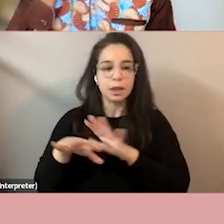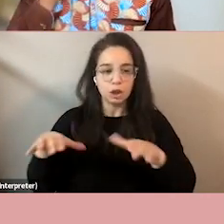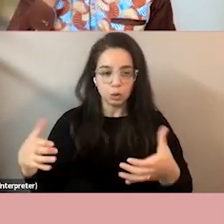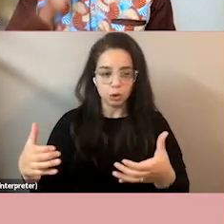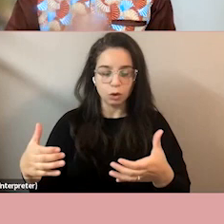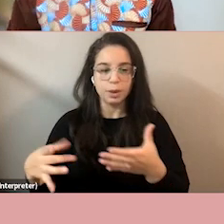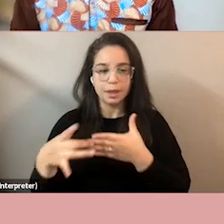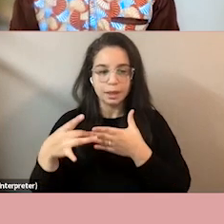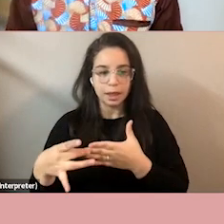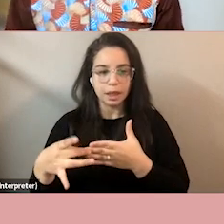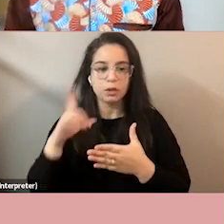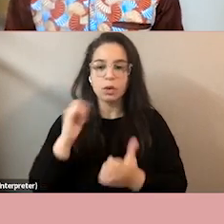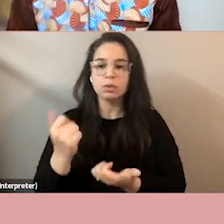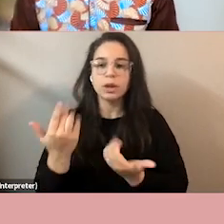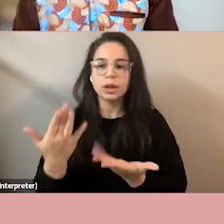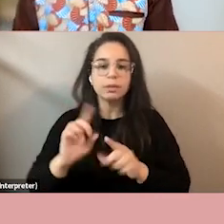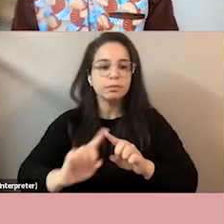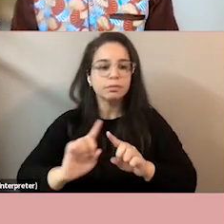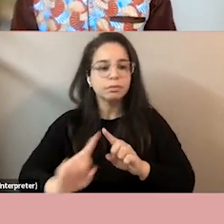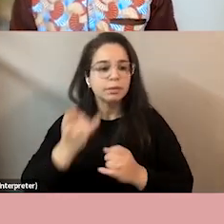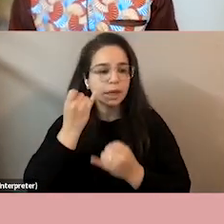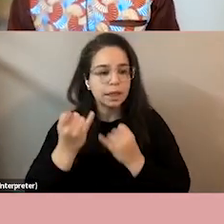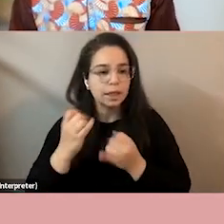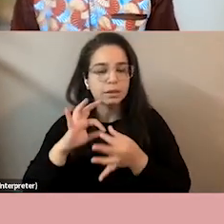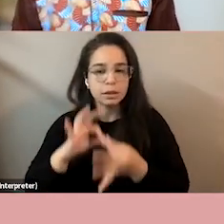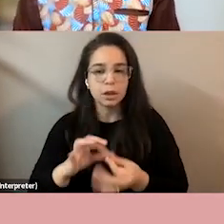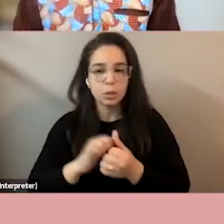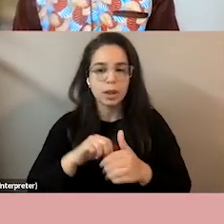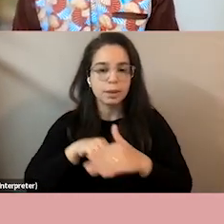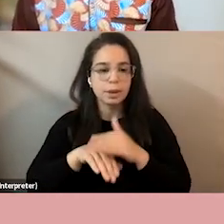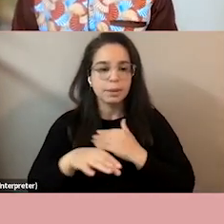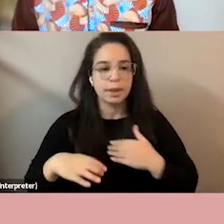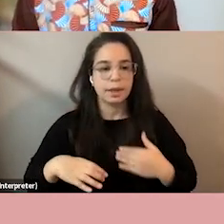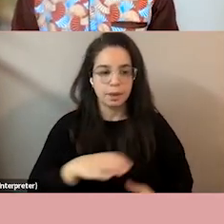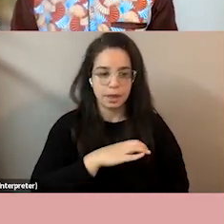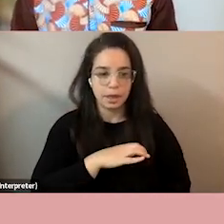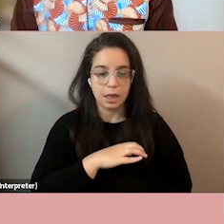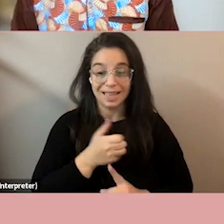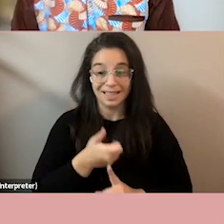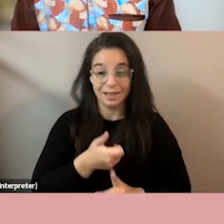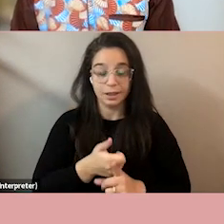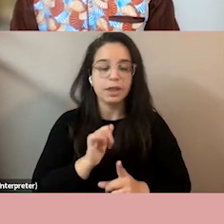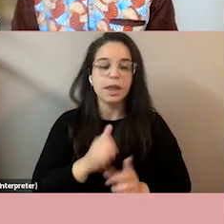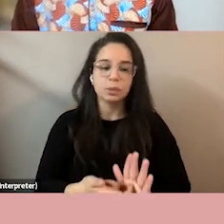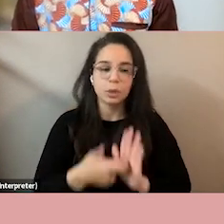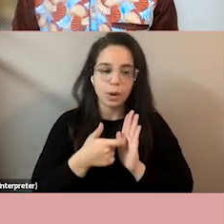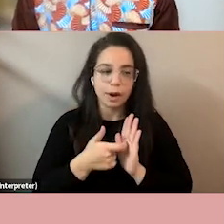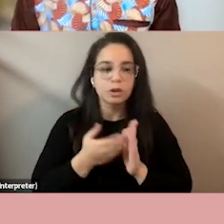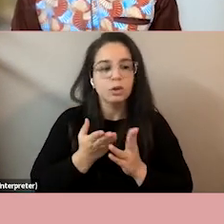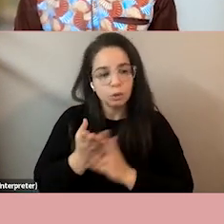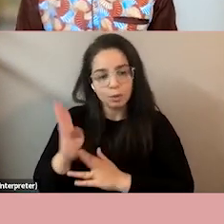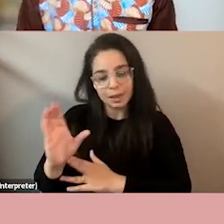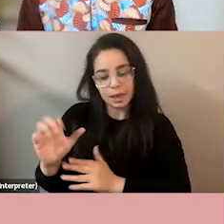recommendations for the uh accessibility committee which is a requirement through the bc